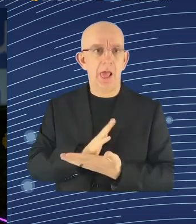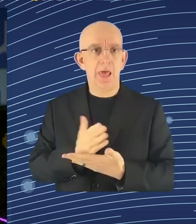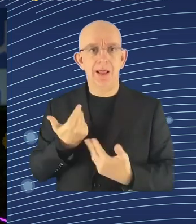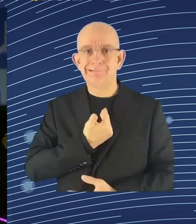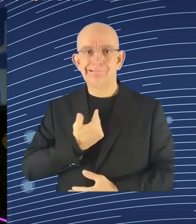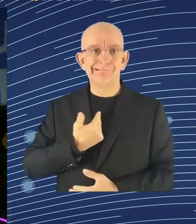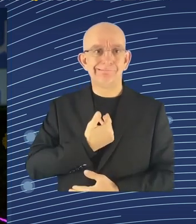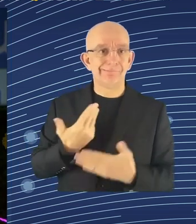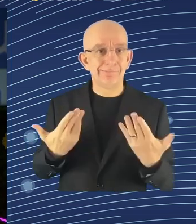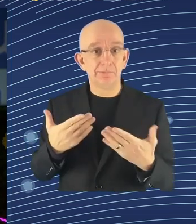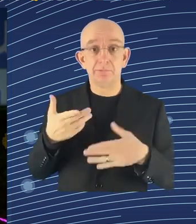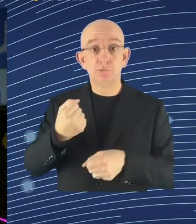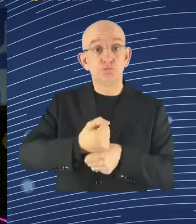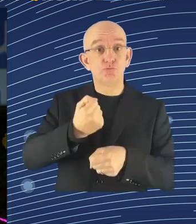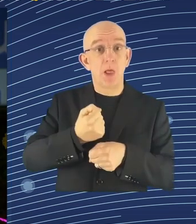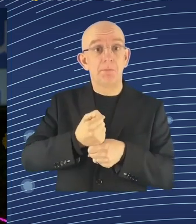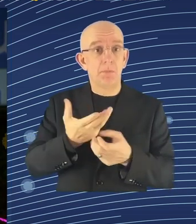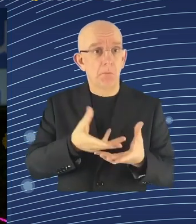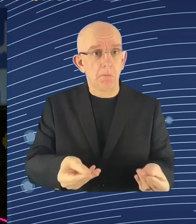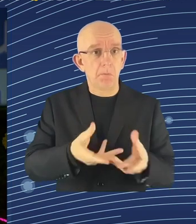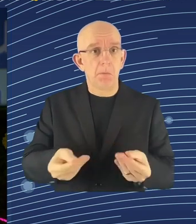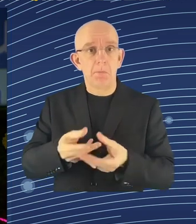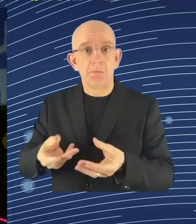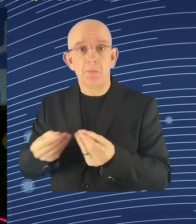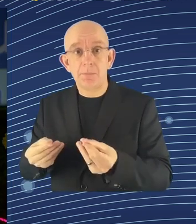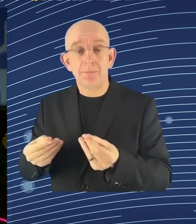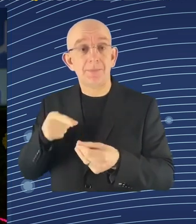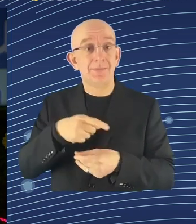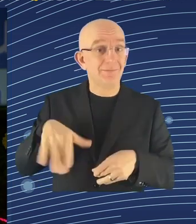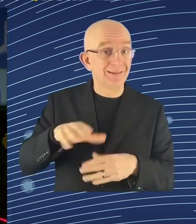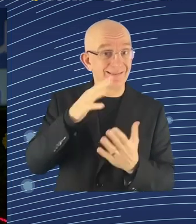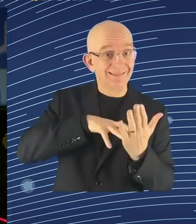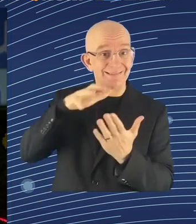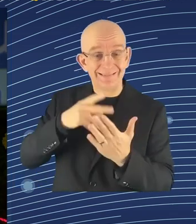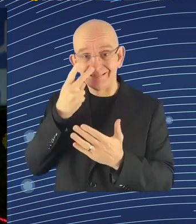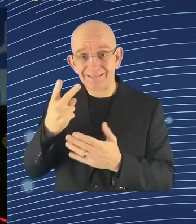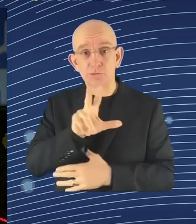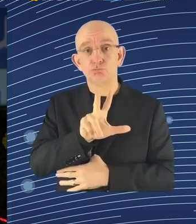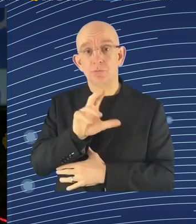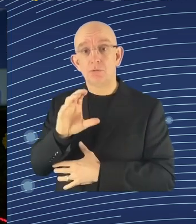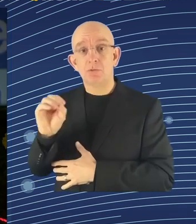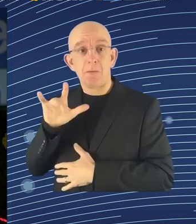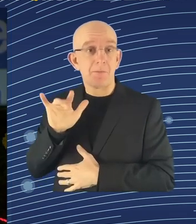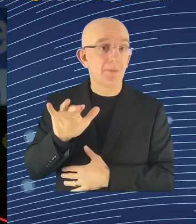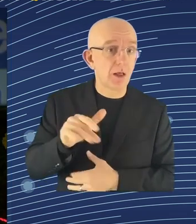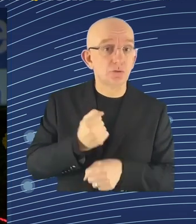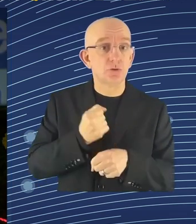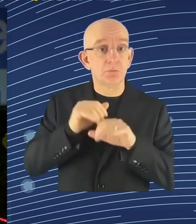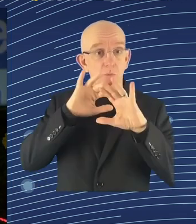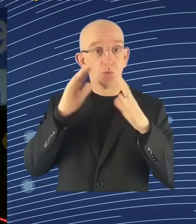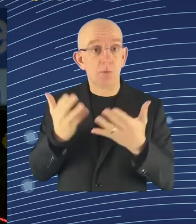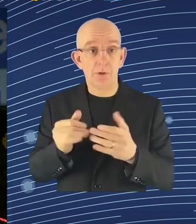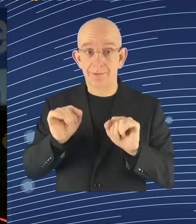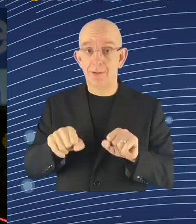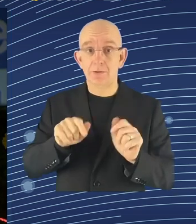doomsday scenarios, according to which artificial intelligence could even spell the end of humanity. But we've